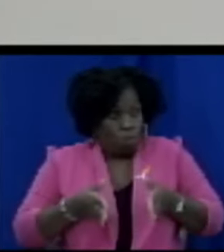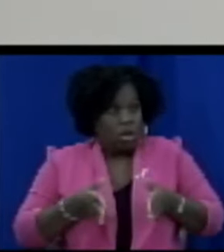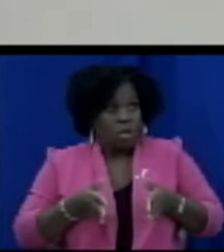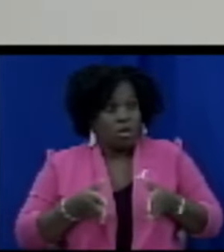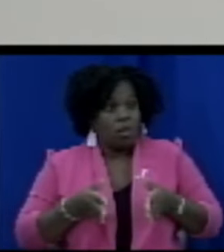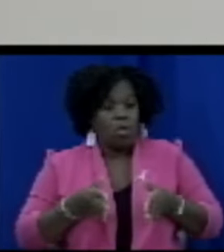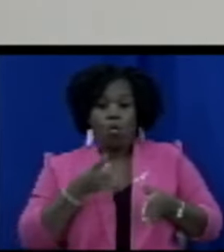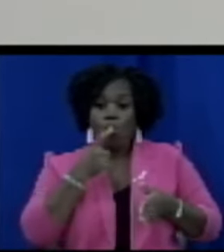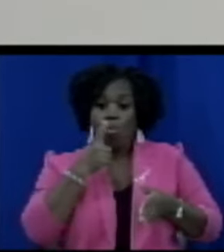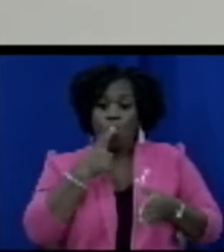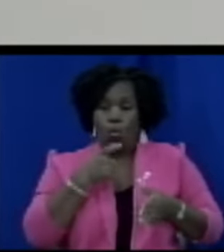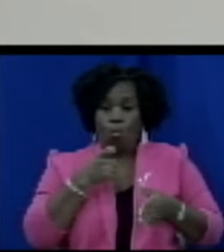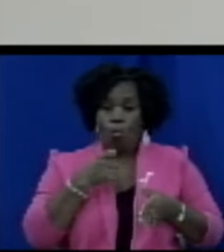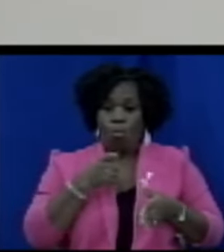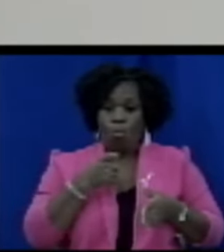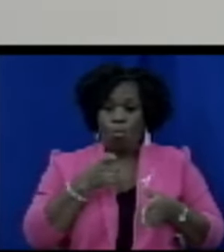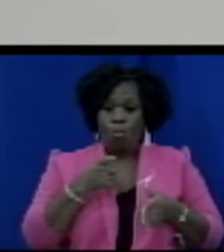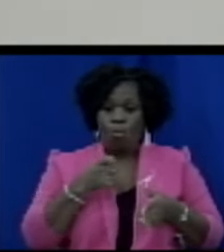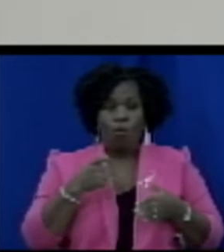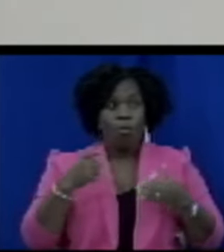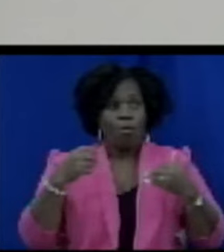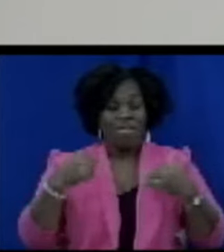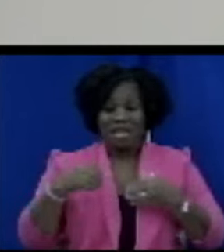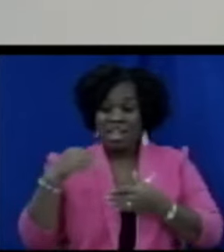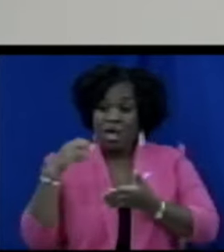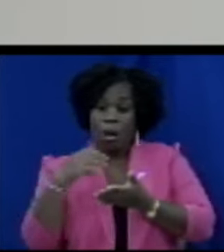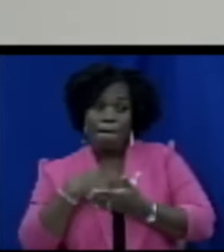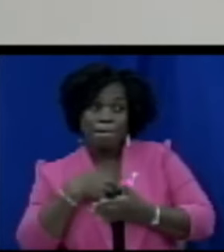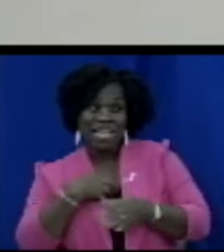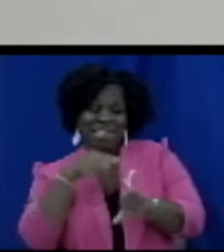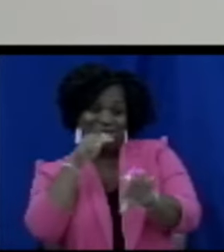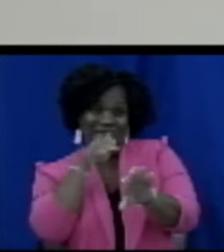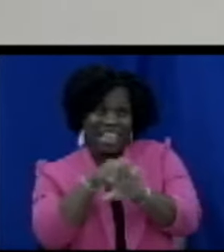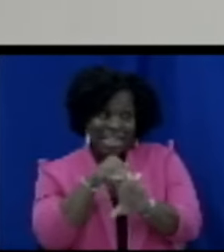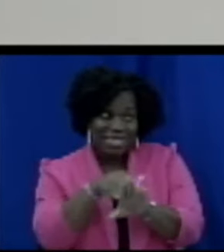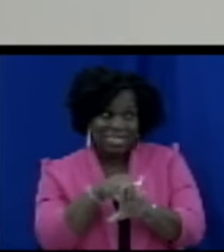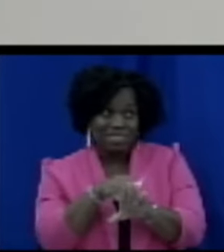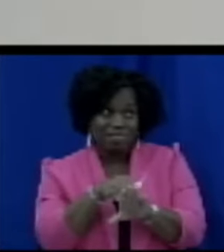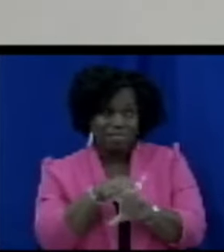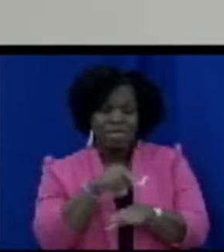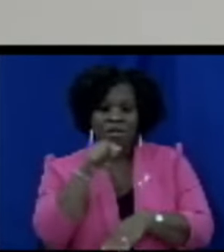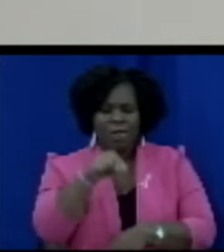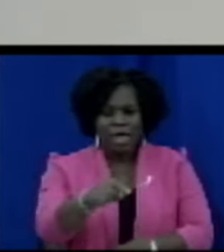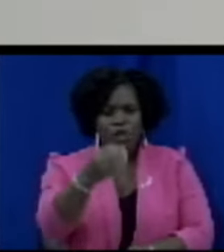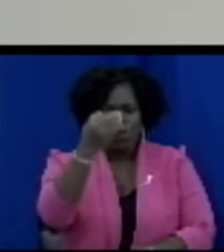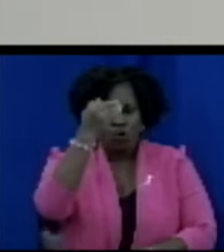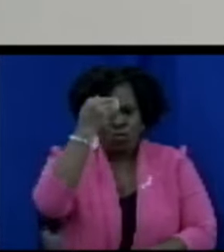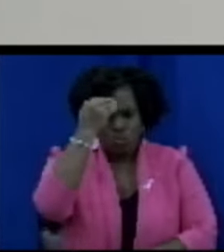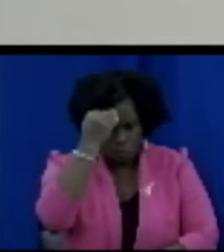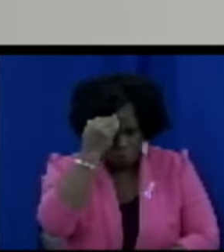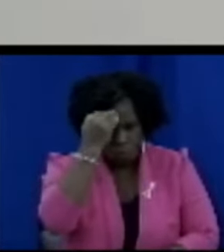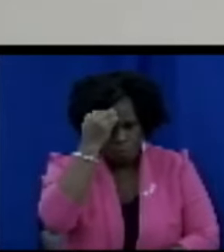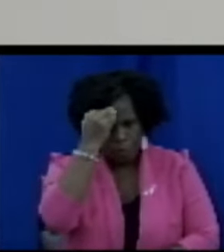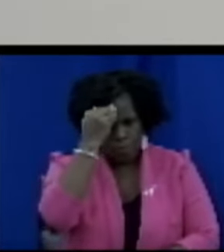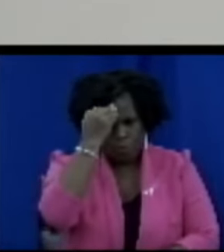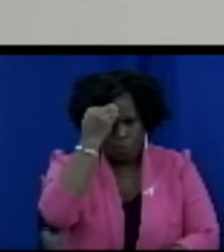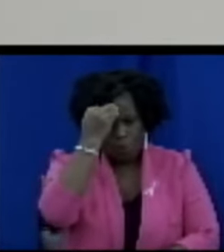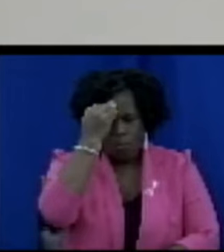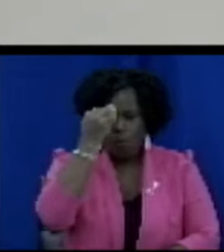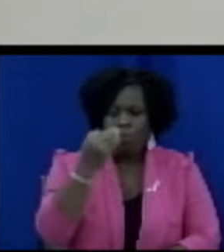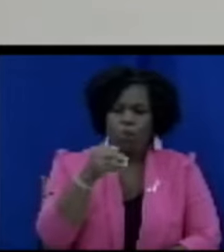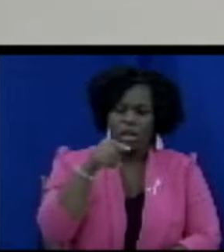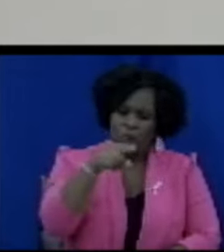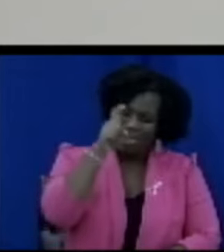aware of when this was done what the exact complaint was and what the redress should be